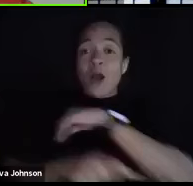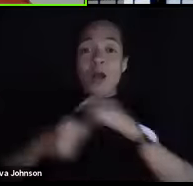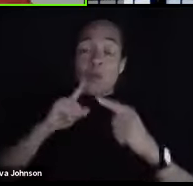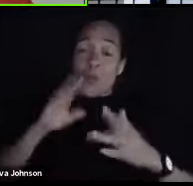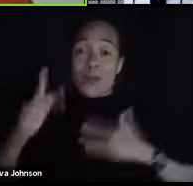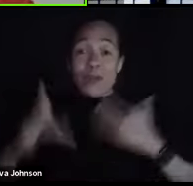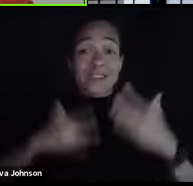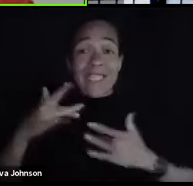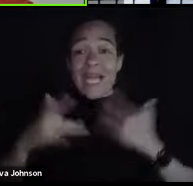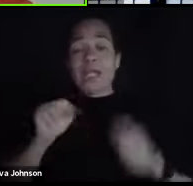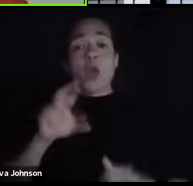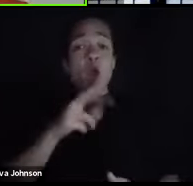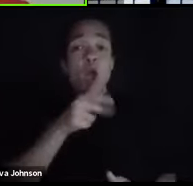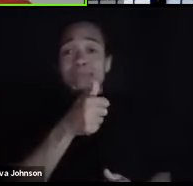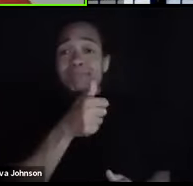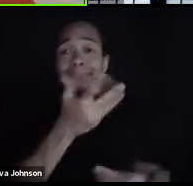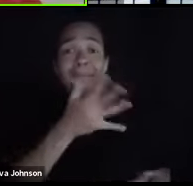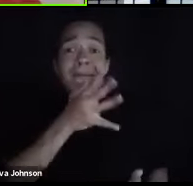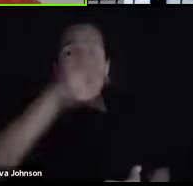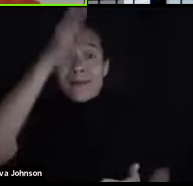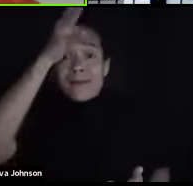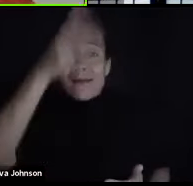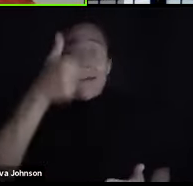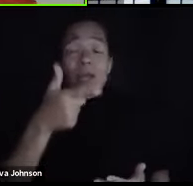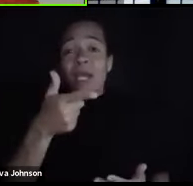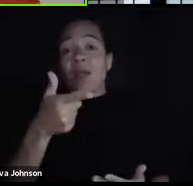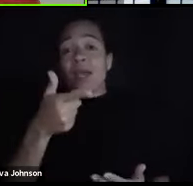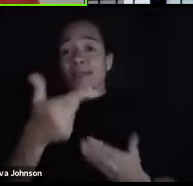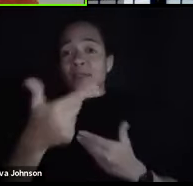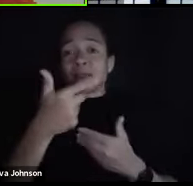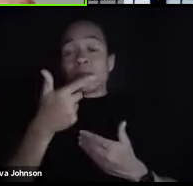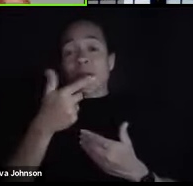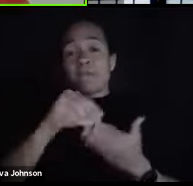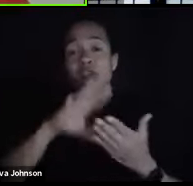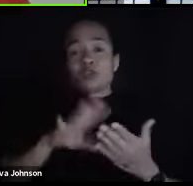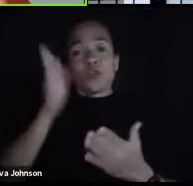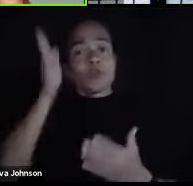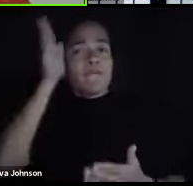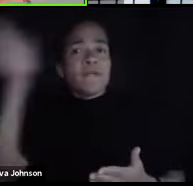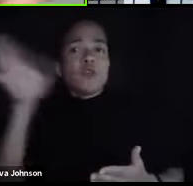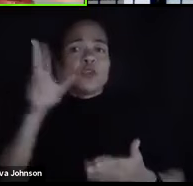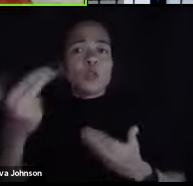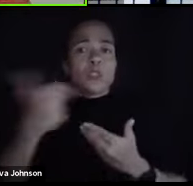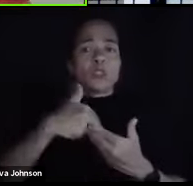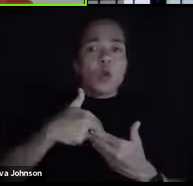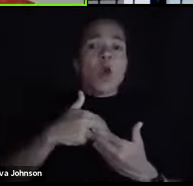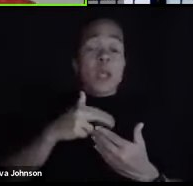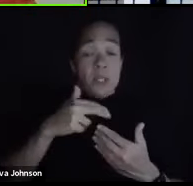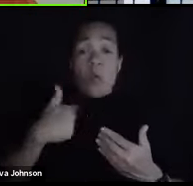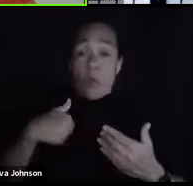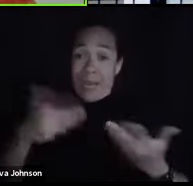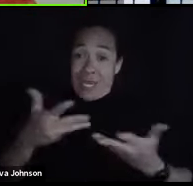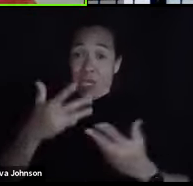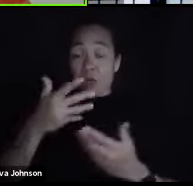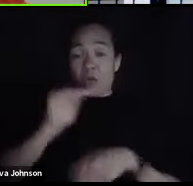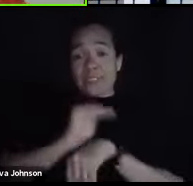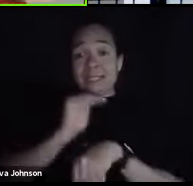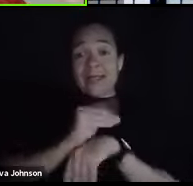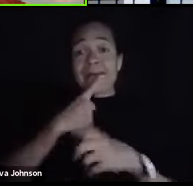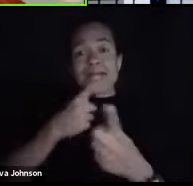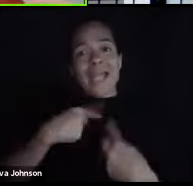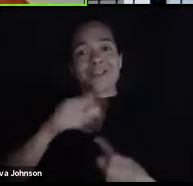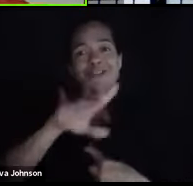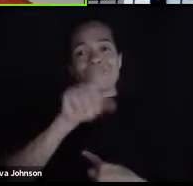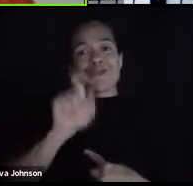you're just a parent of an incoming student, someone who might be joining UofL in the future. We're here tonight to ask or to answer your questions. So go ahead in the